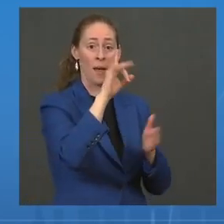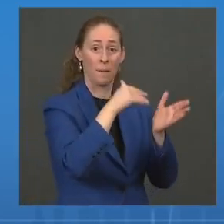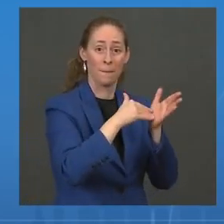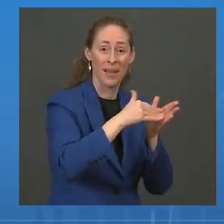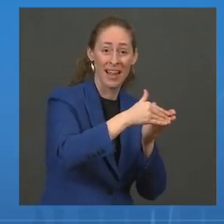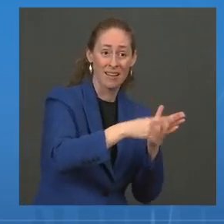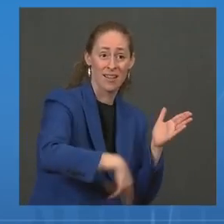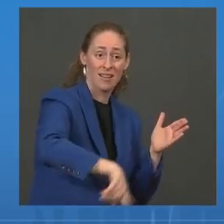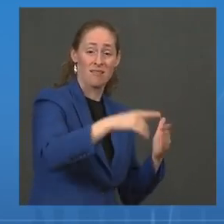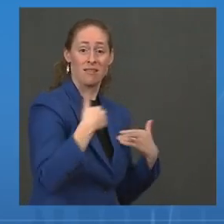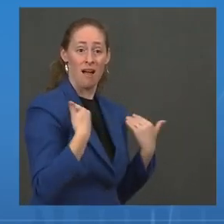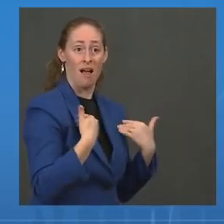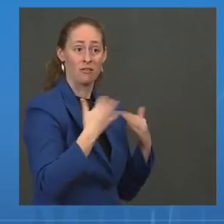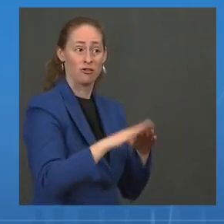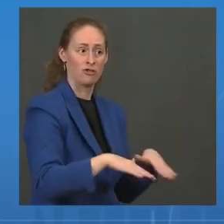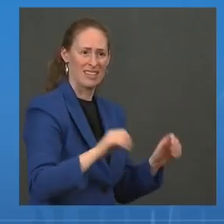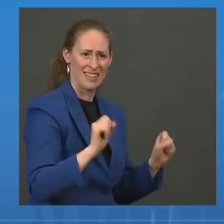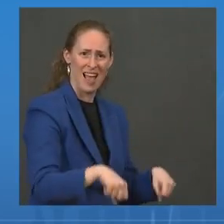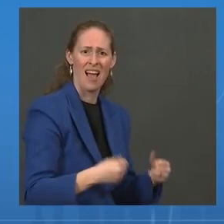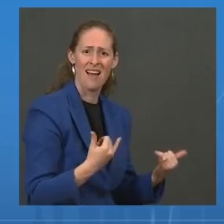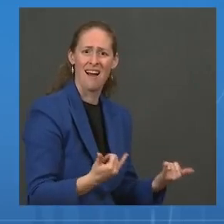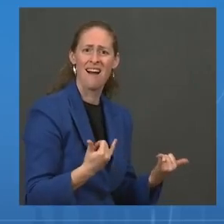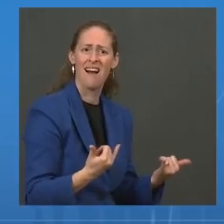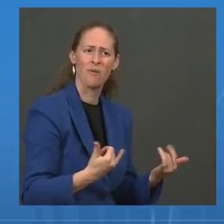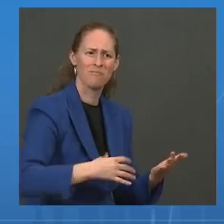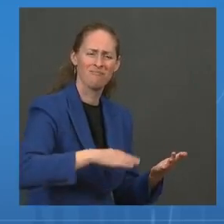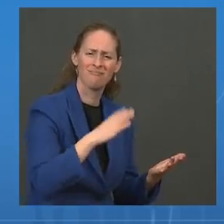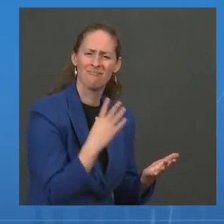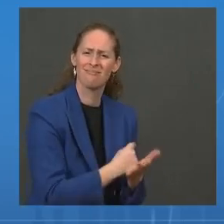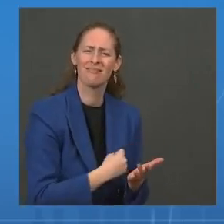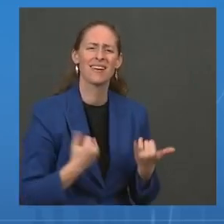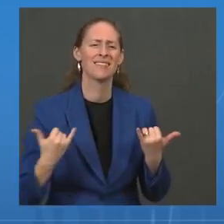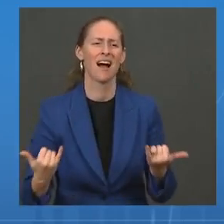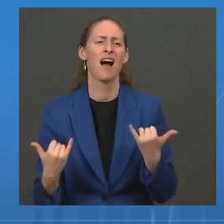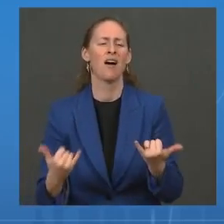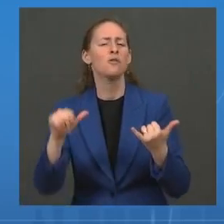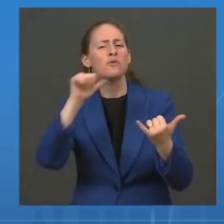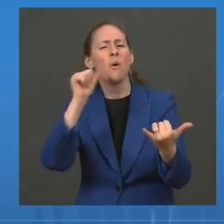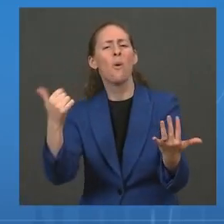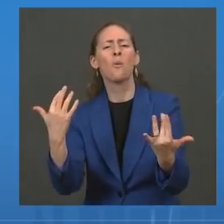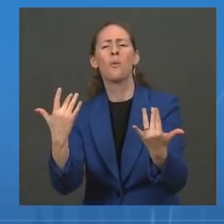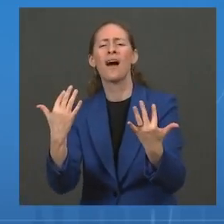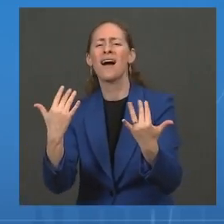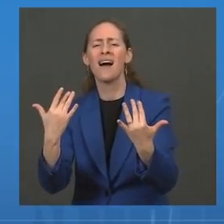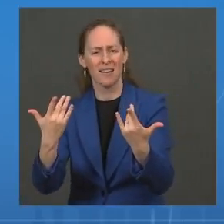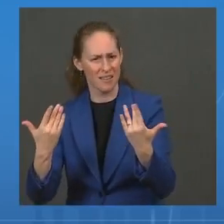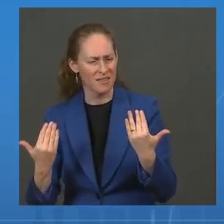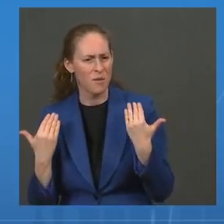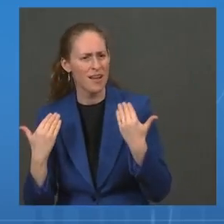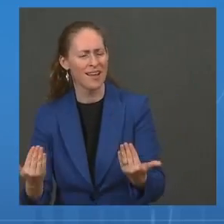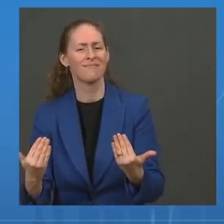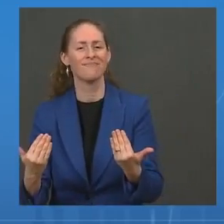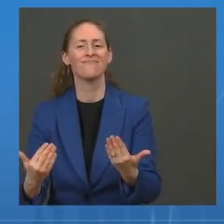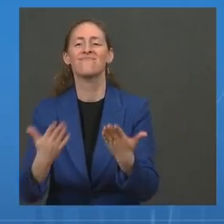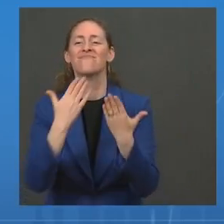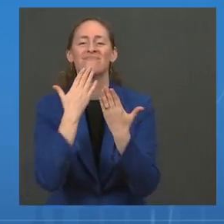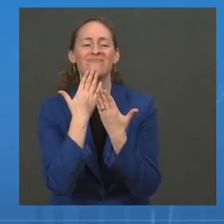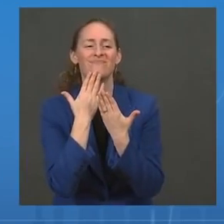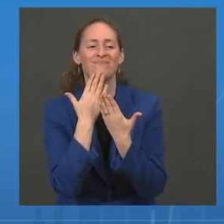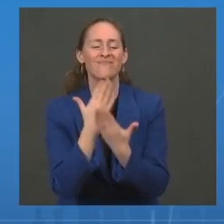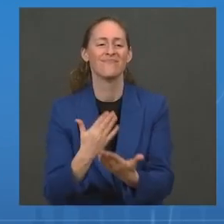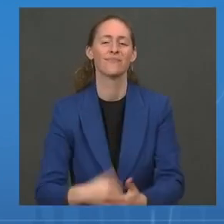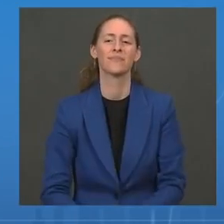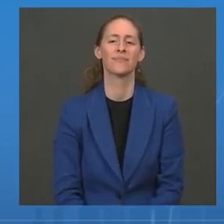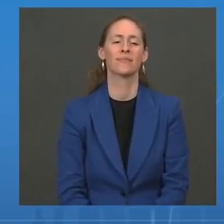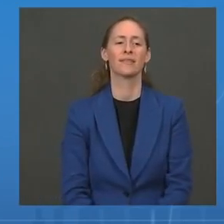eligible, I strongly encourage you to roll up your sleeves and get vaccinated today. Thank you. I'll now turn things over to Dr. Fauci.